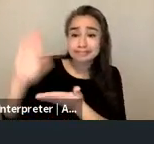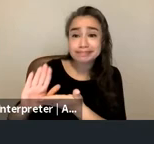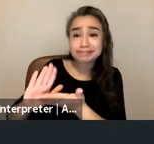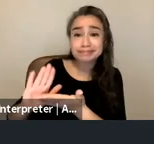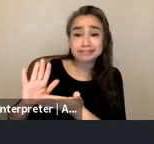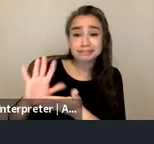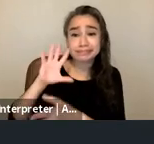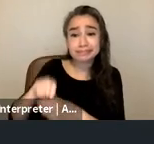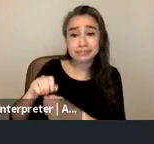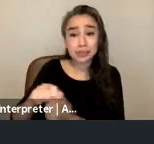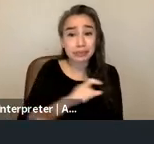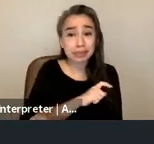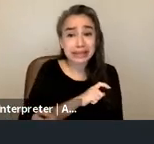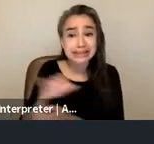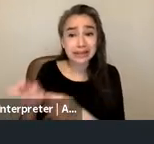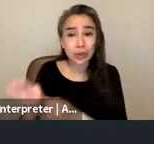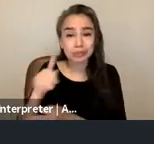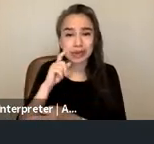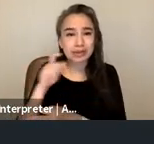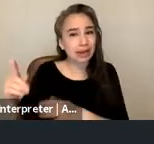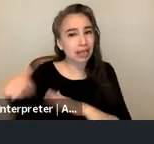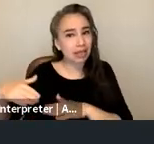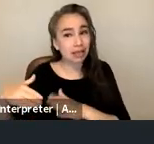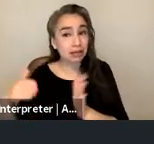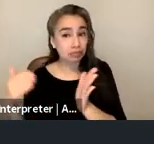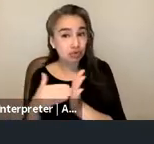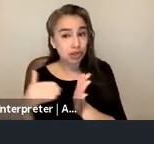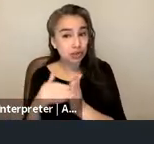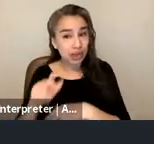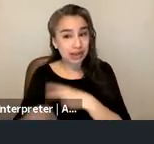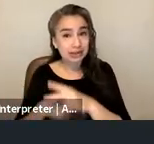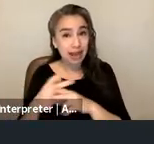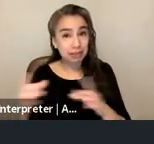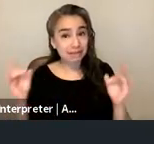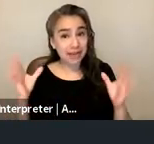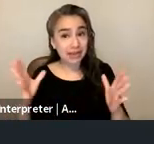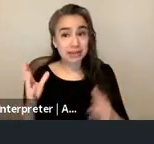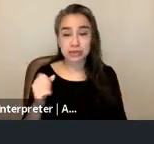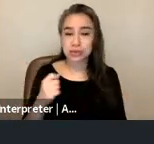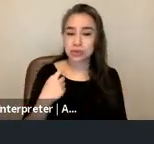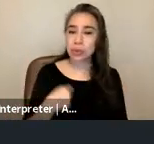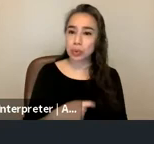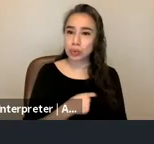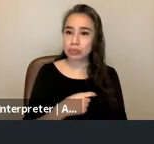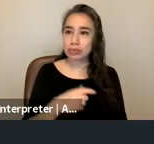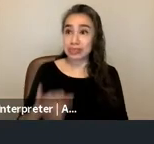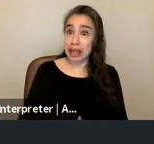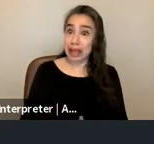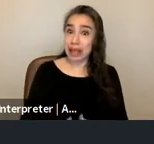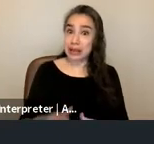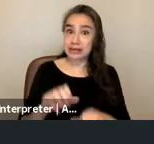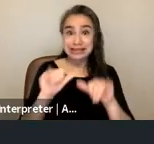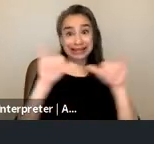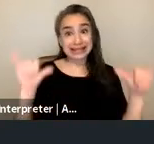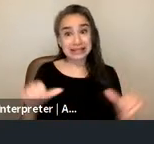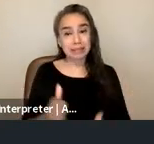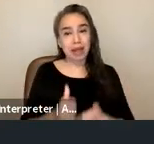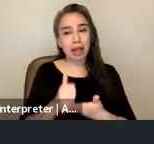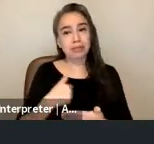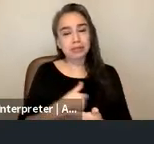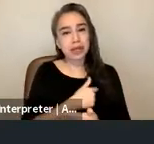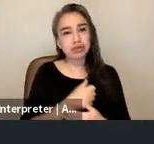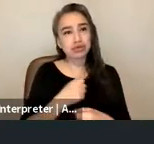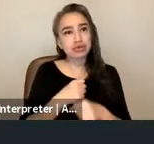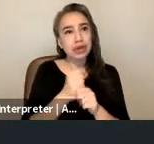prosecuting these types of violence and so this really helped us create solutions to um and safety